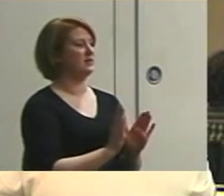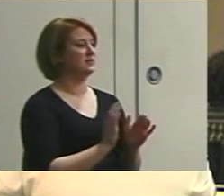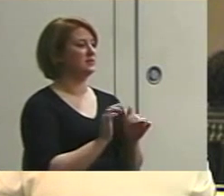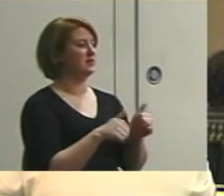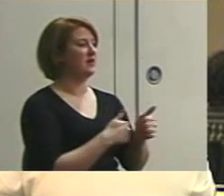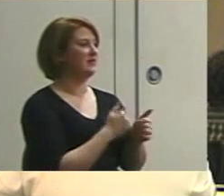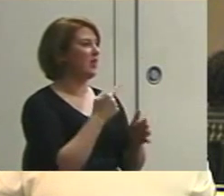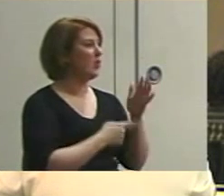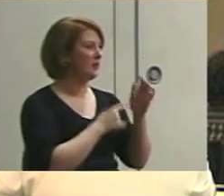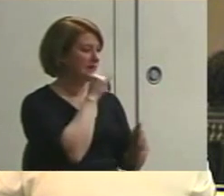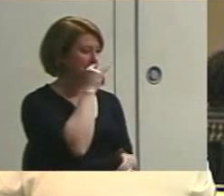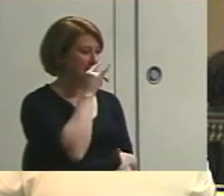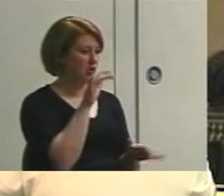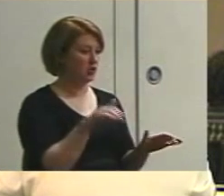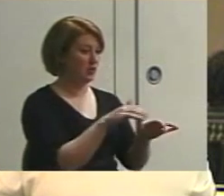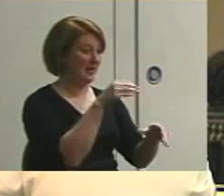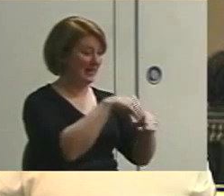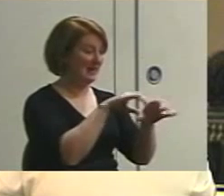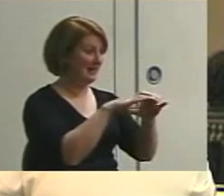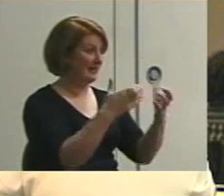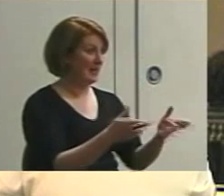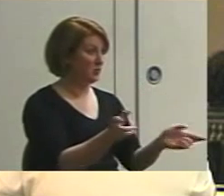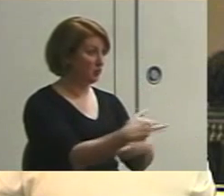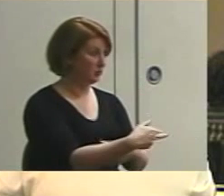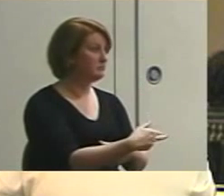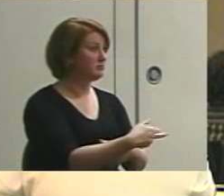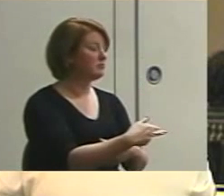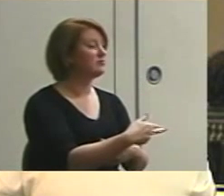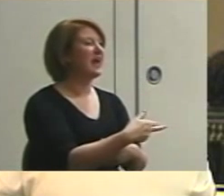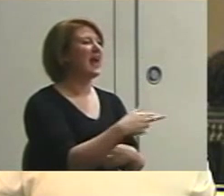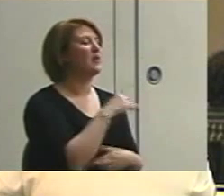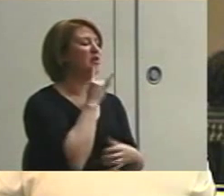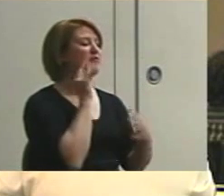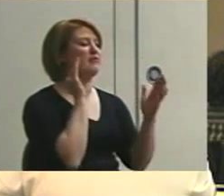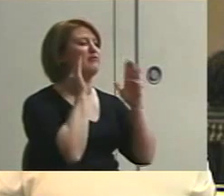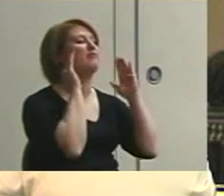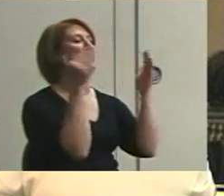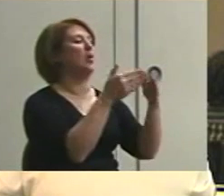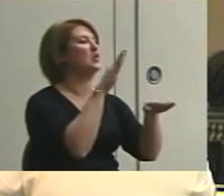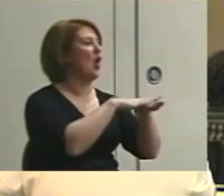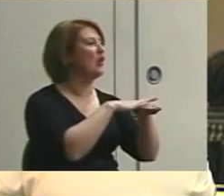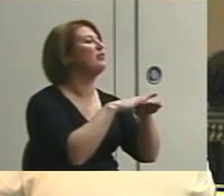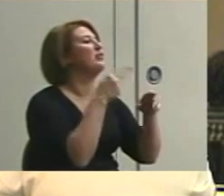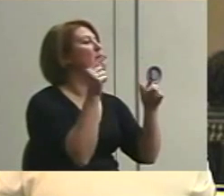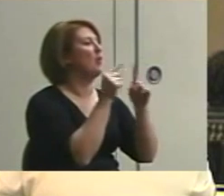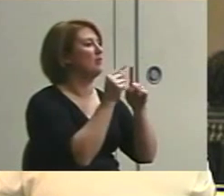what kids are doing in a classroom setting, and I want to really focus on this word, simple.